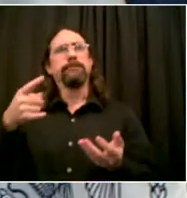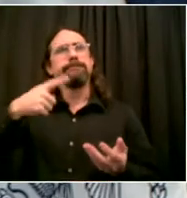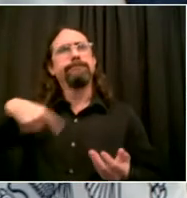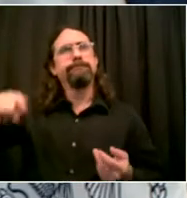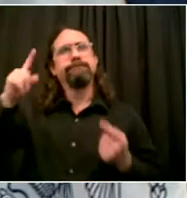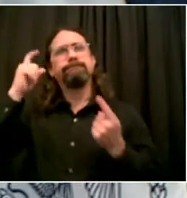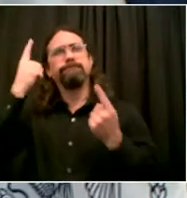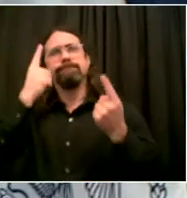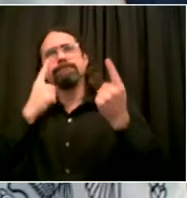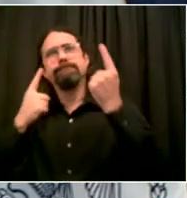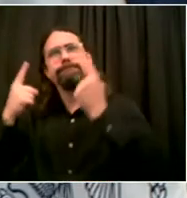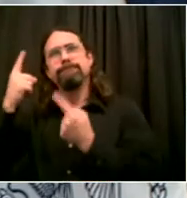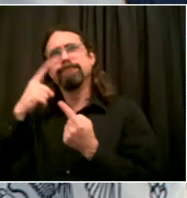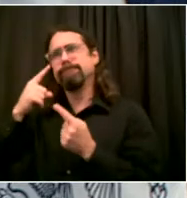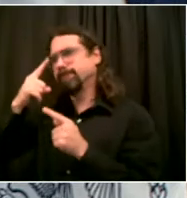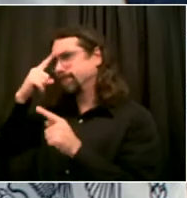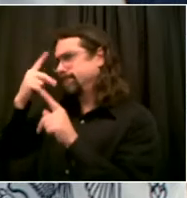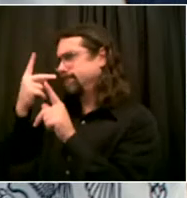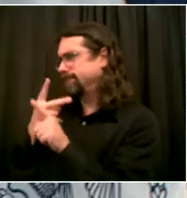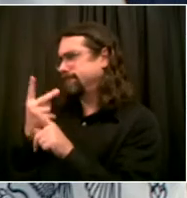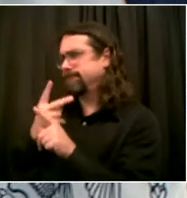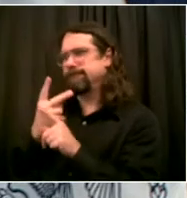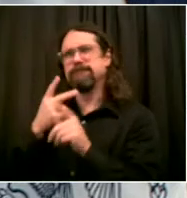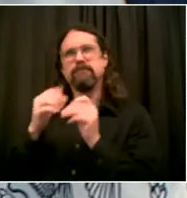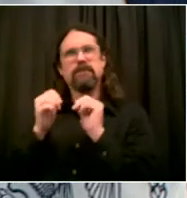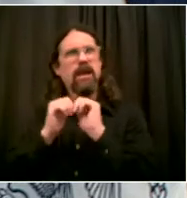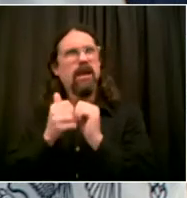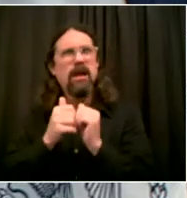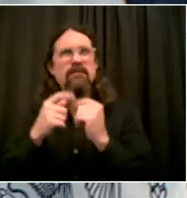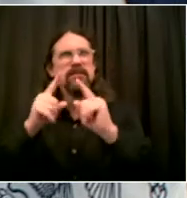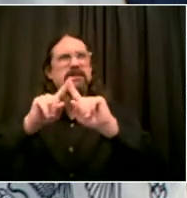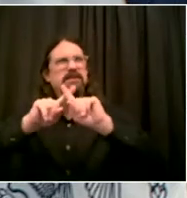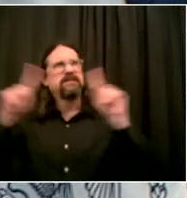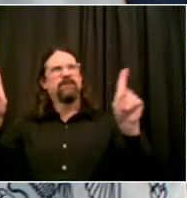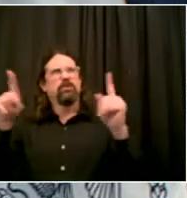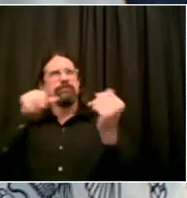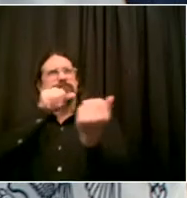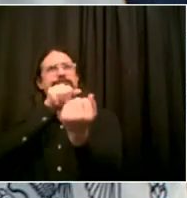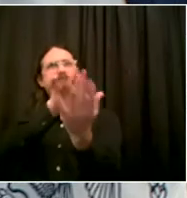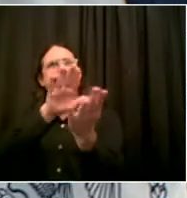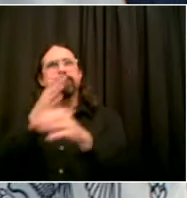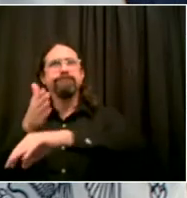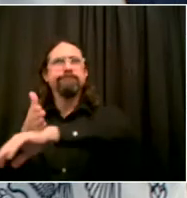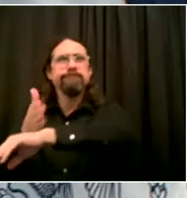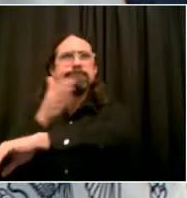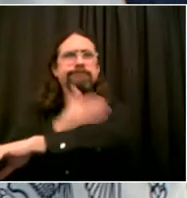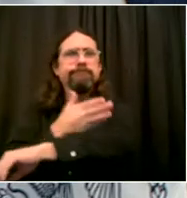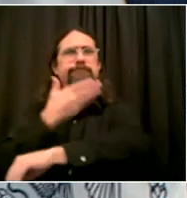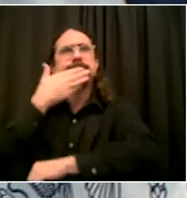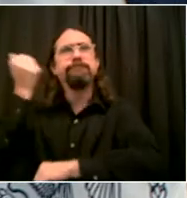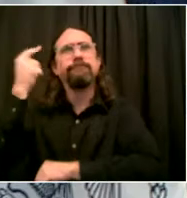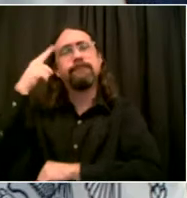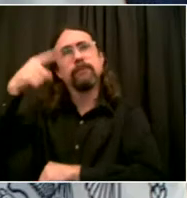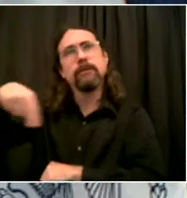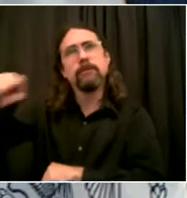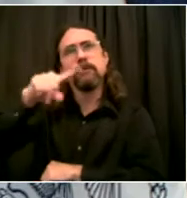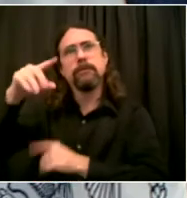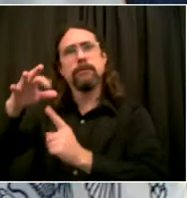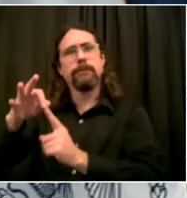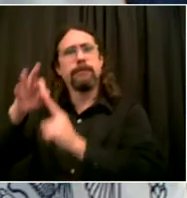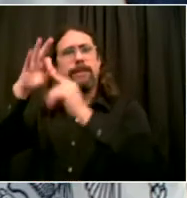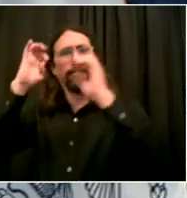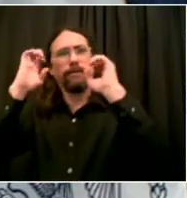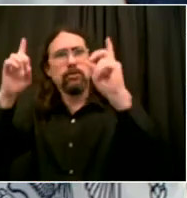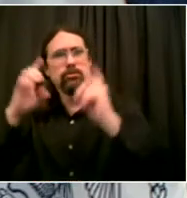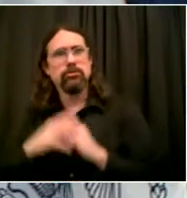This is a conversation we're going to have with the state because I think this was something unanticipated that there was a particular need here that